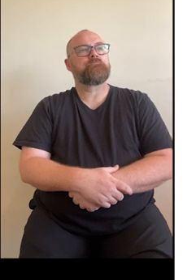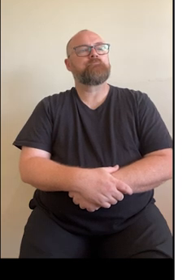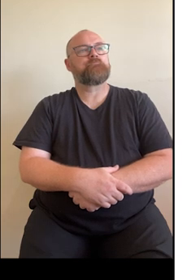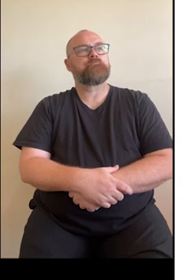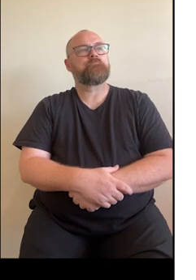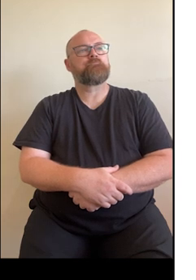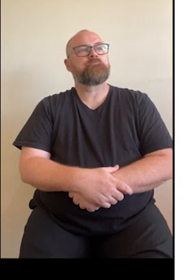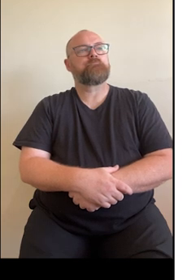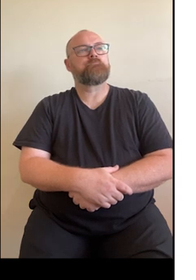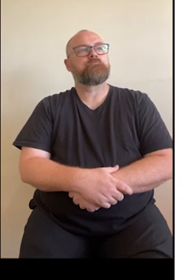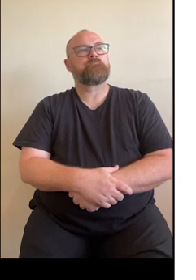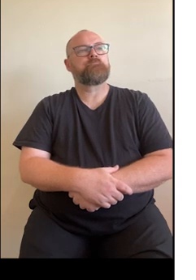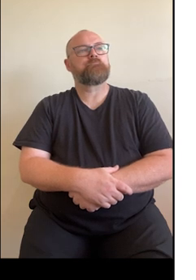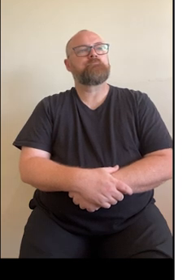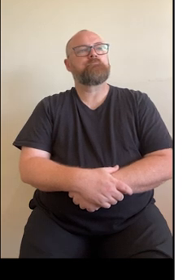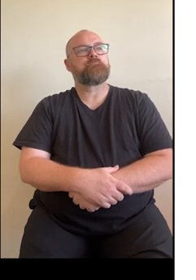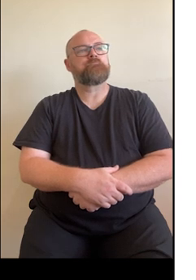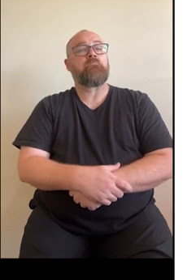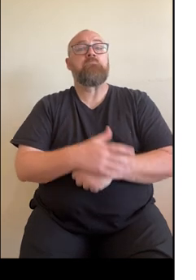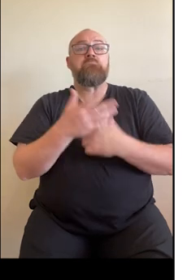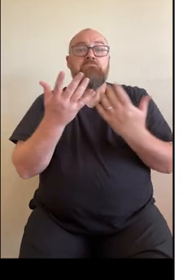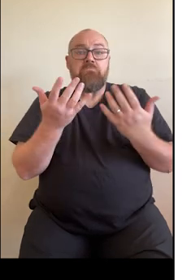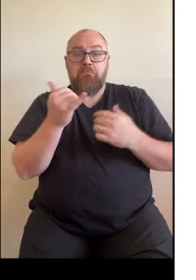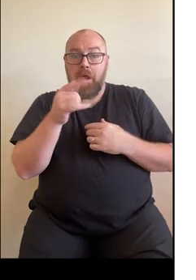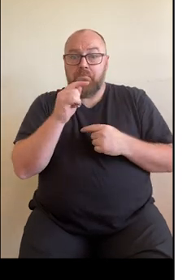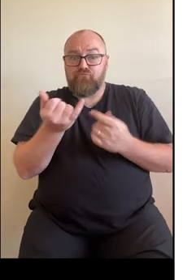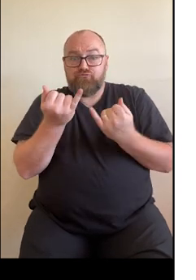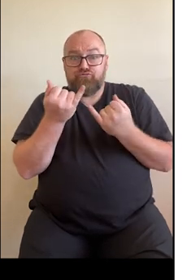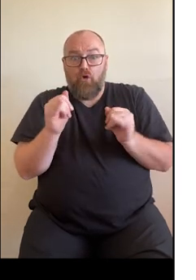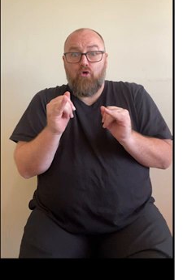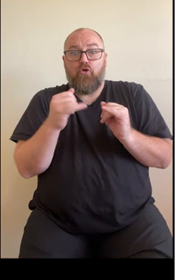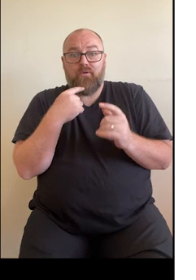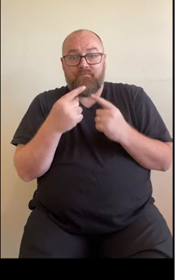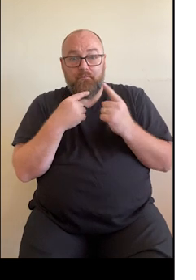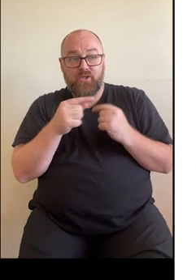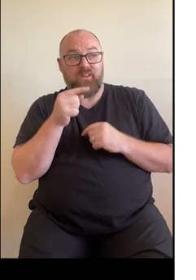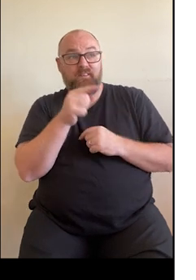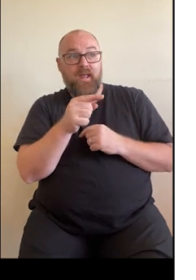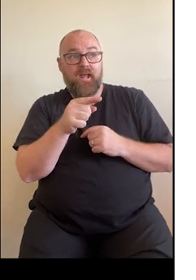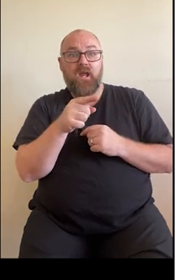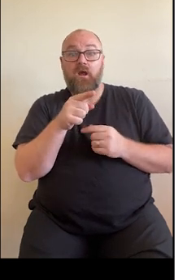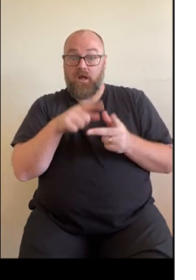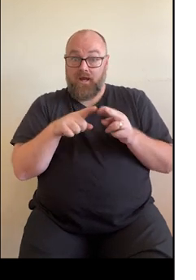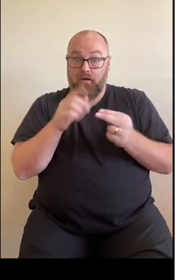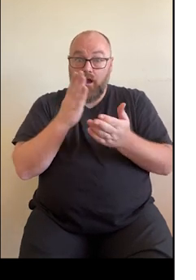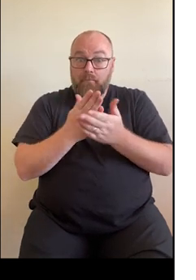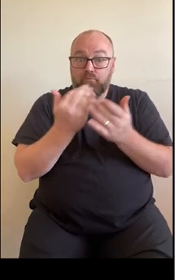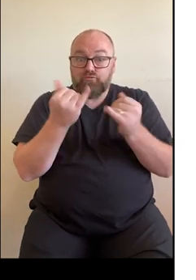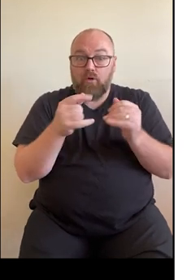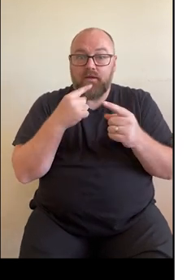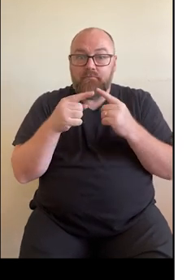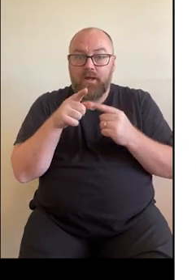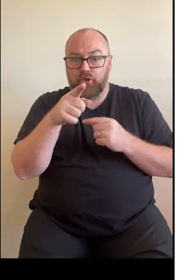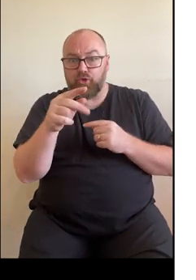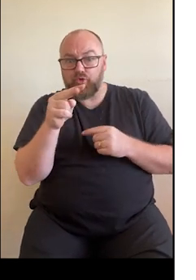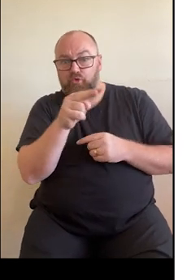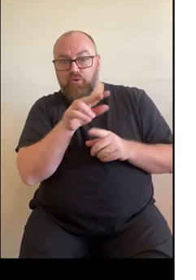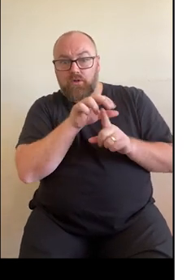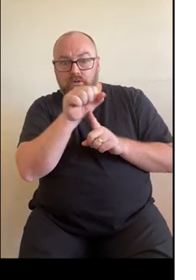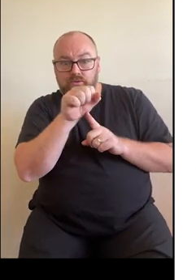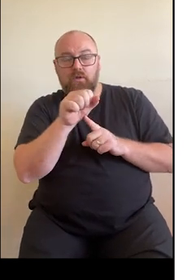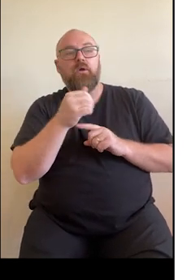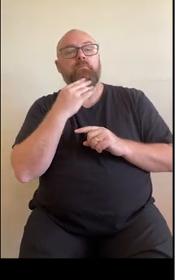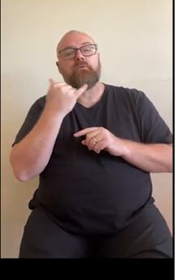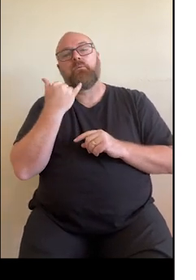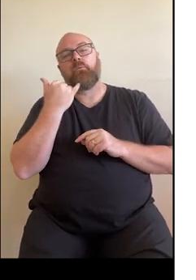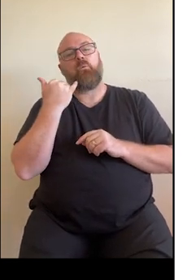There may be incorrect or missing information in your my health record and if this happens, if it's incorrect information, please